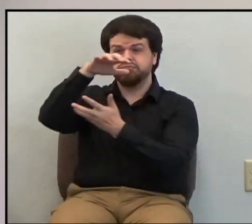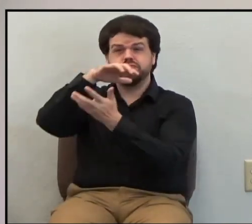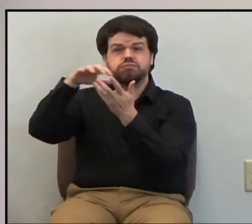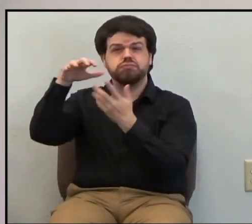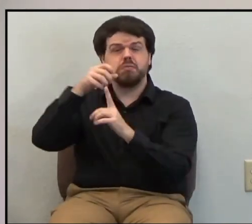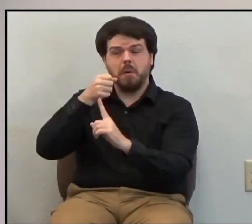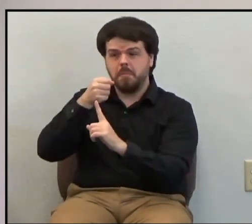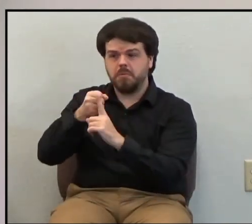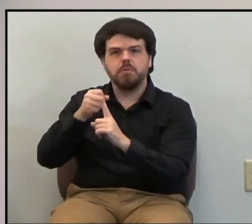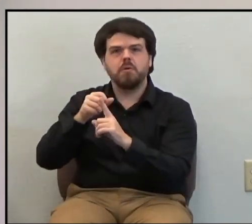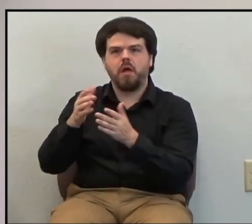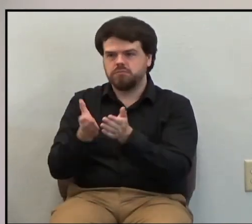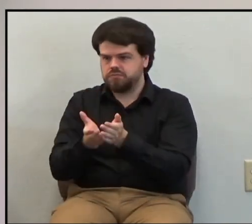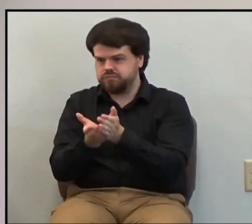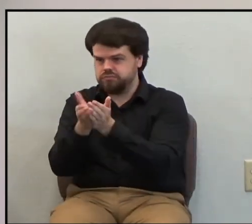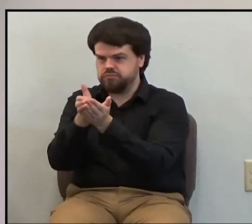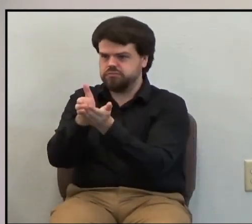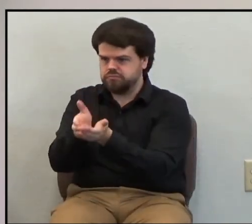would be.